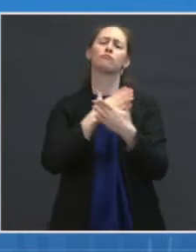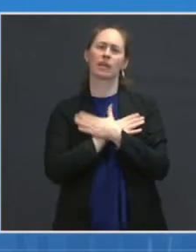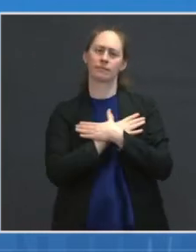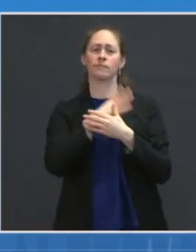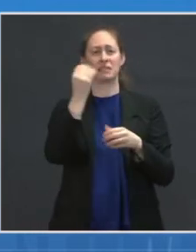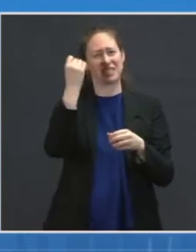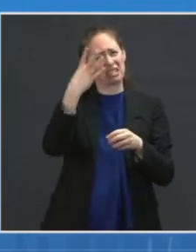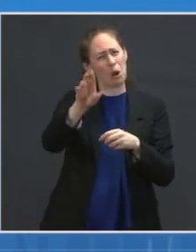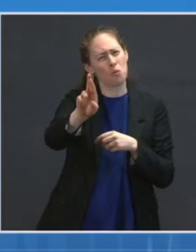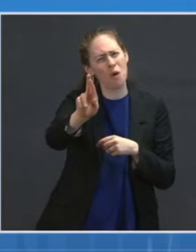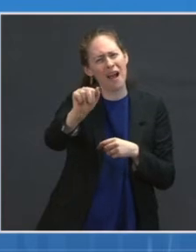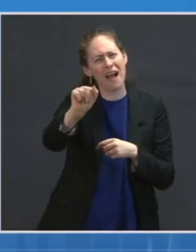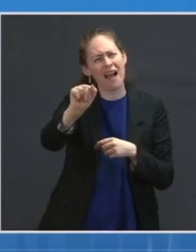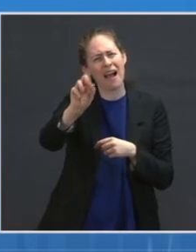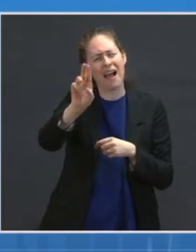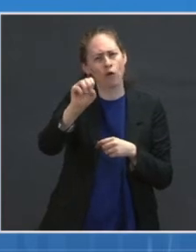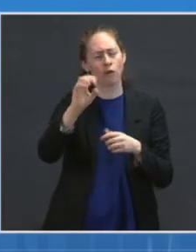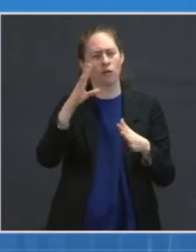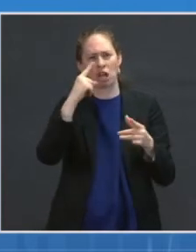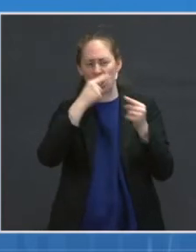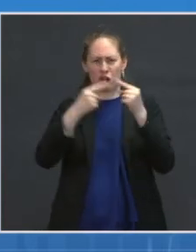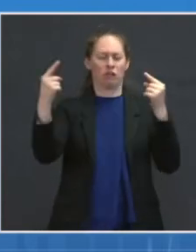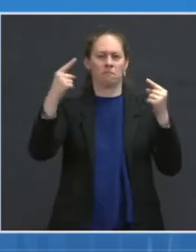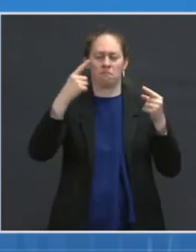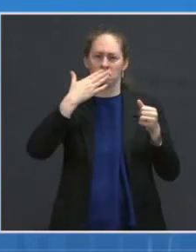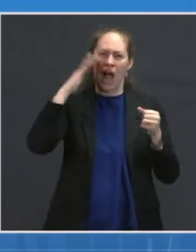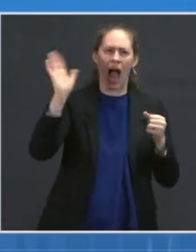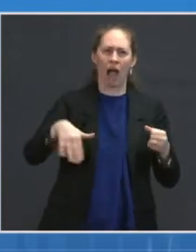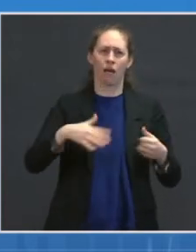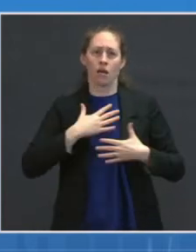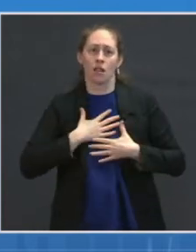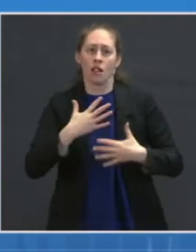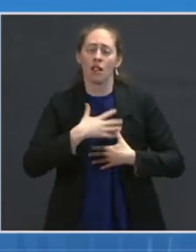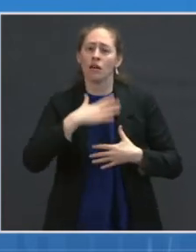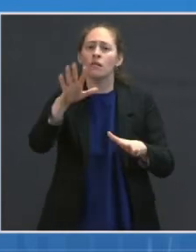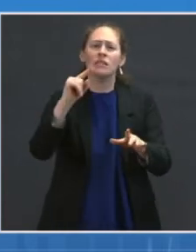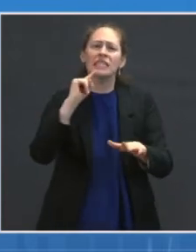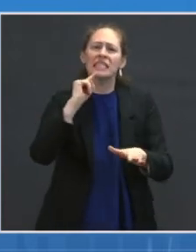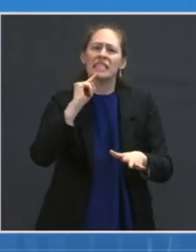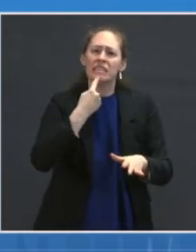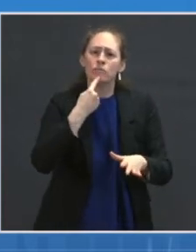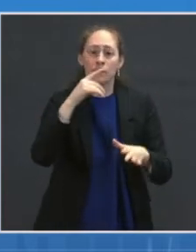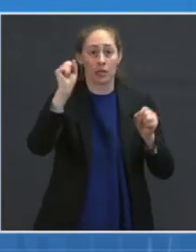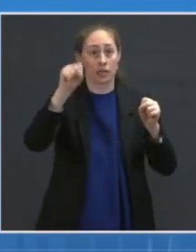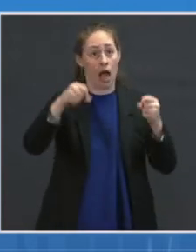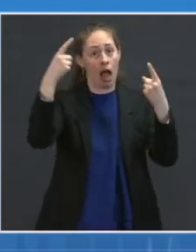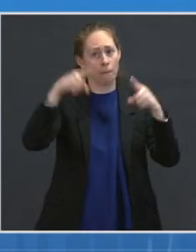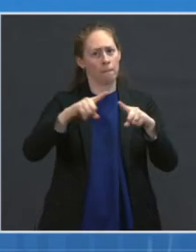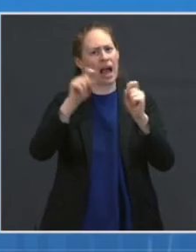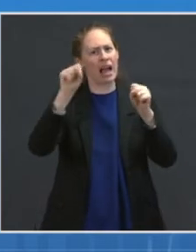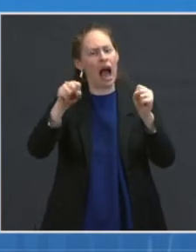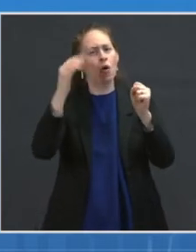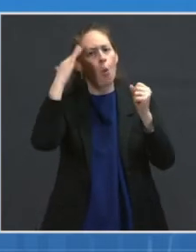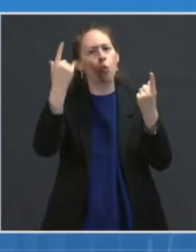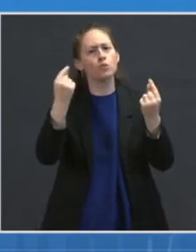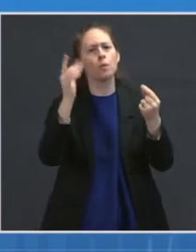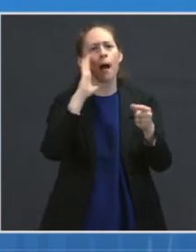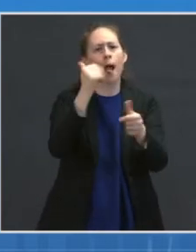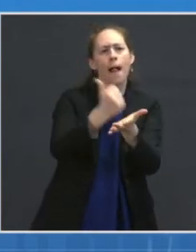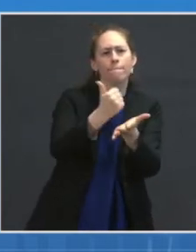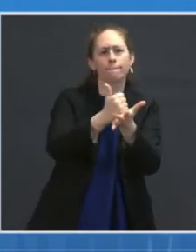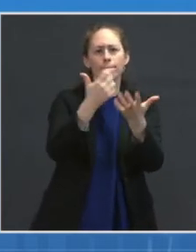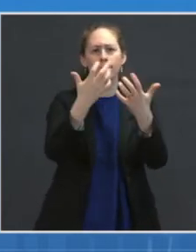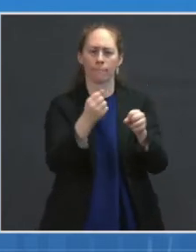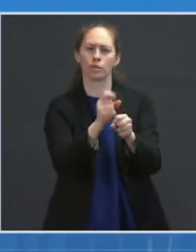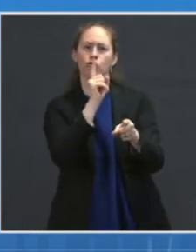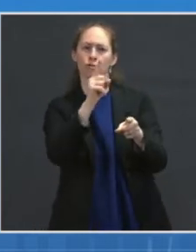anaphylaxis, a serious but treatable reaction. In fact, there were 4.5 cases of anaphylaxis